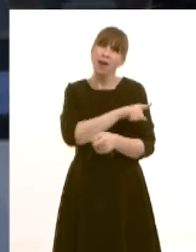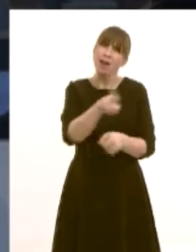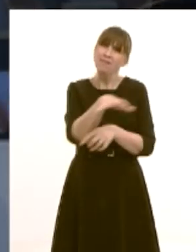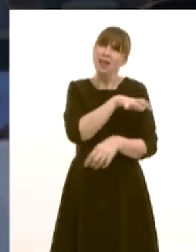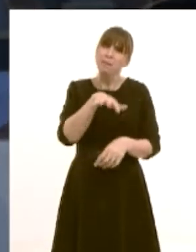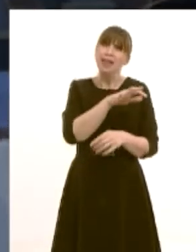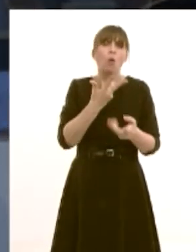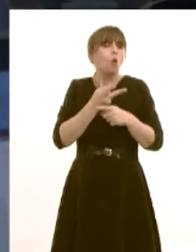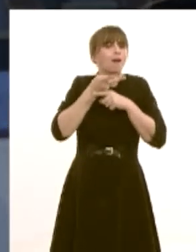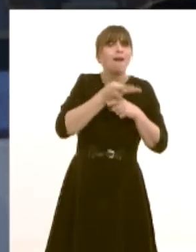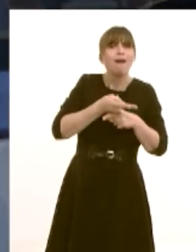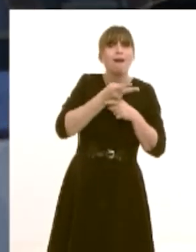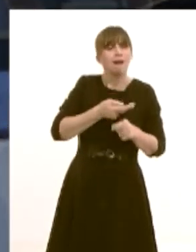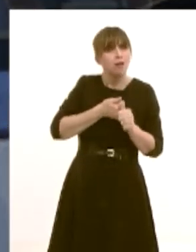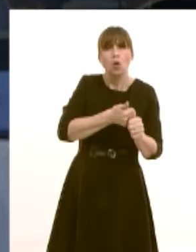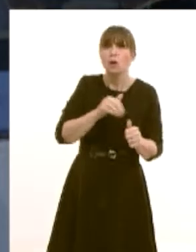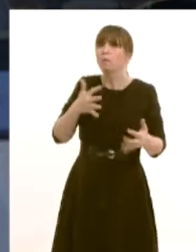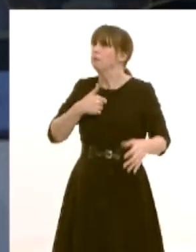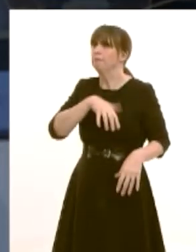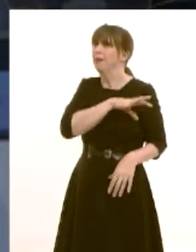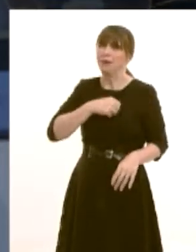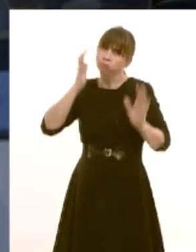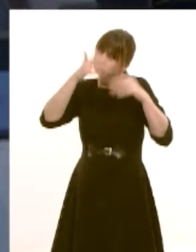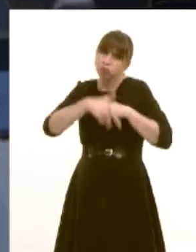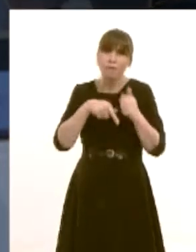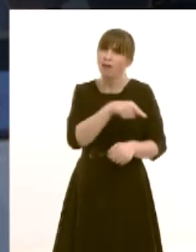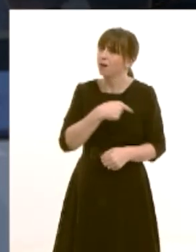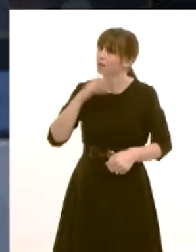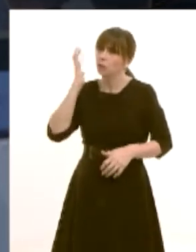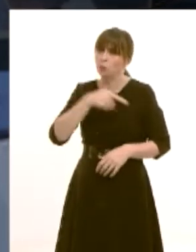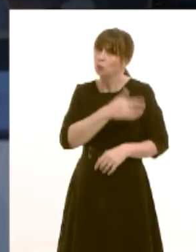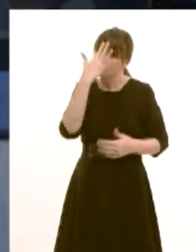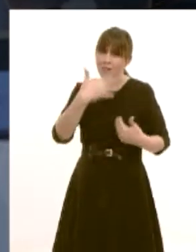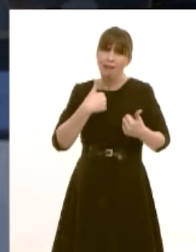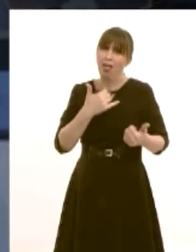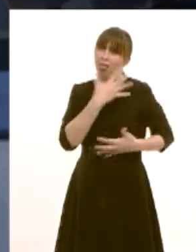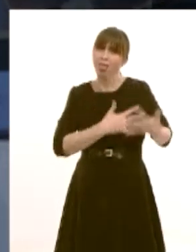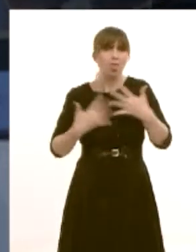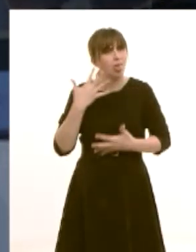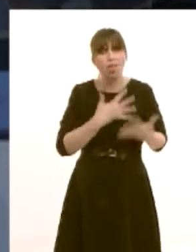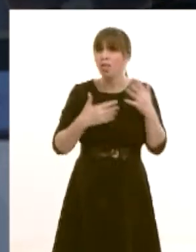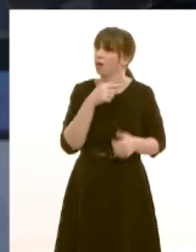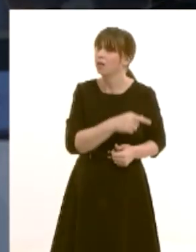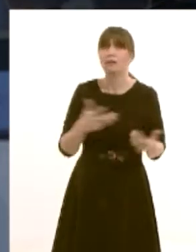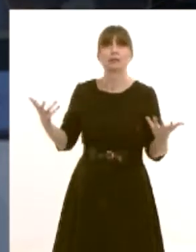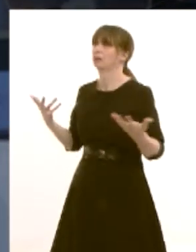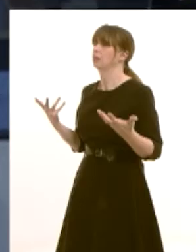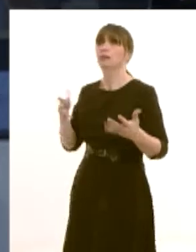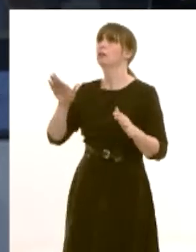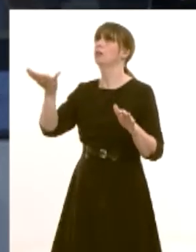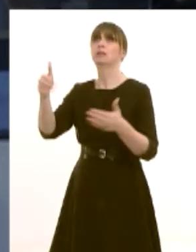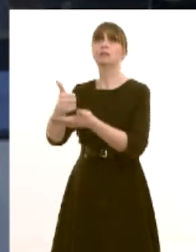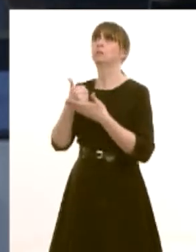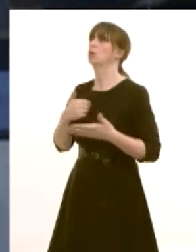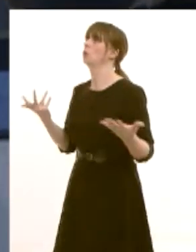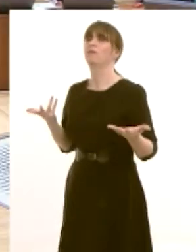or they're concerned about someone in their family who is showing signs of mental distress but they don't know where to go to for